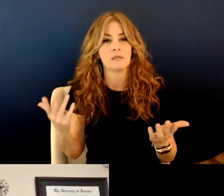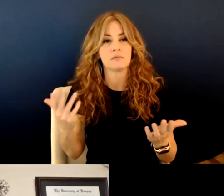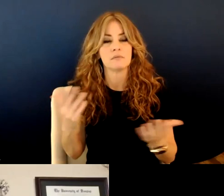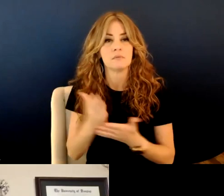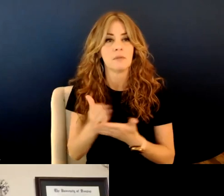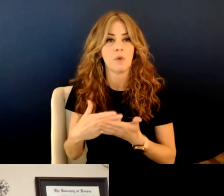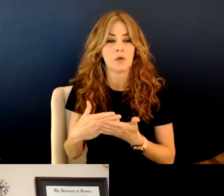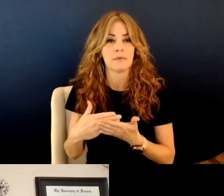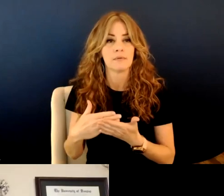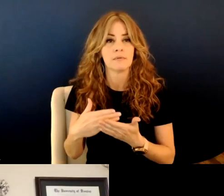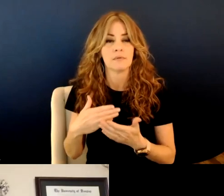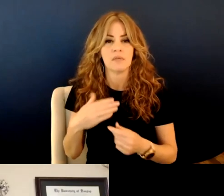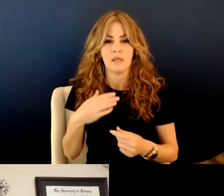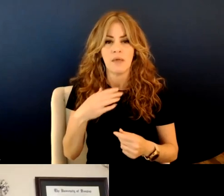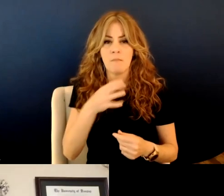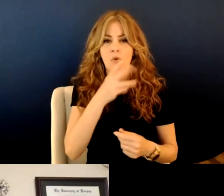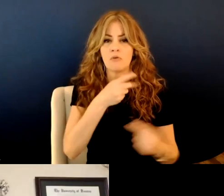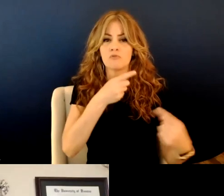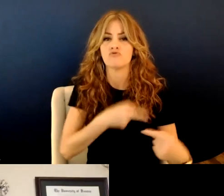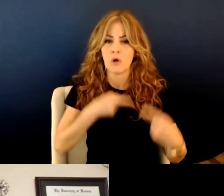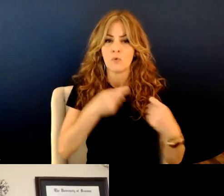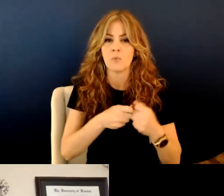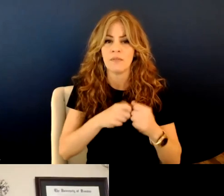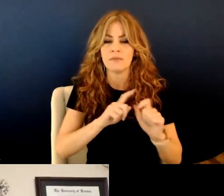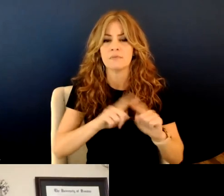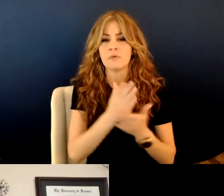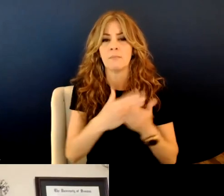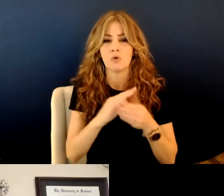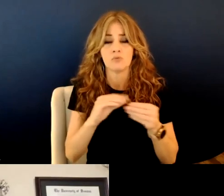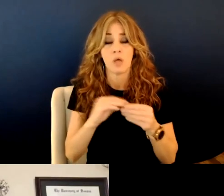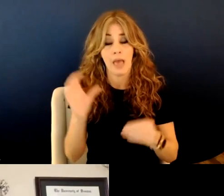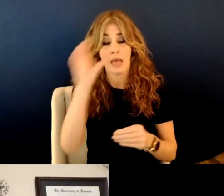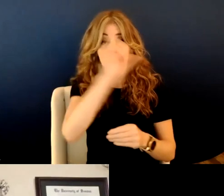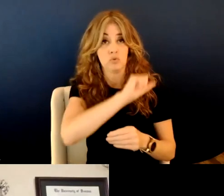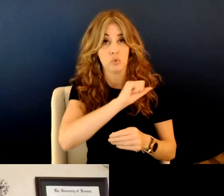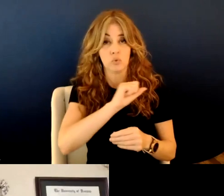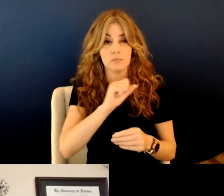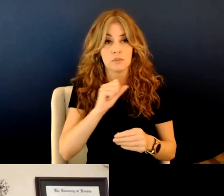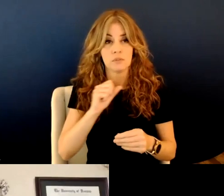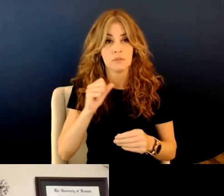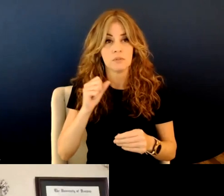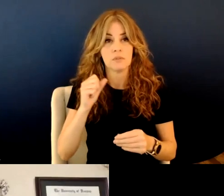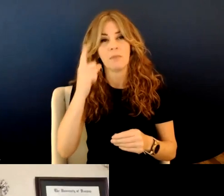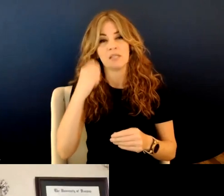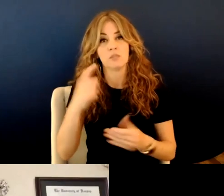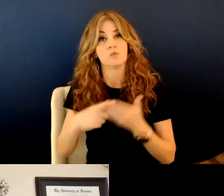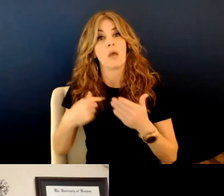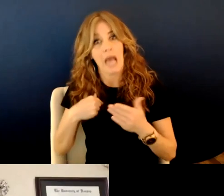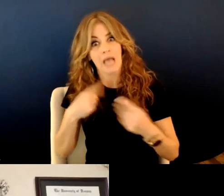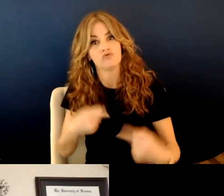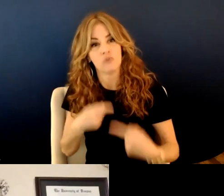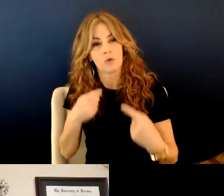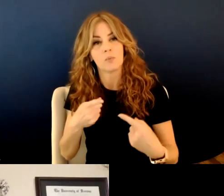that she struggled with. Um, I automatically assumed because it was the piece that I struggled with the most was